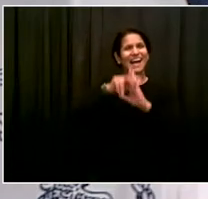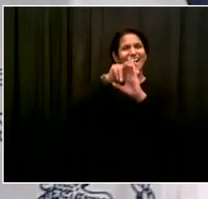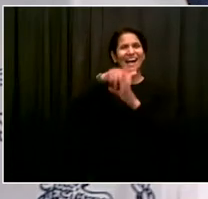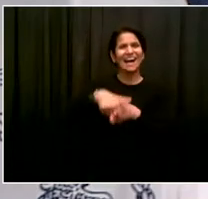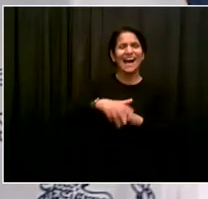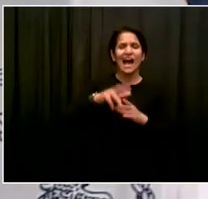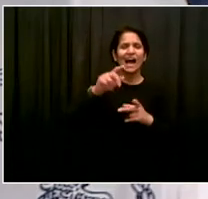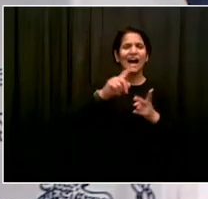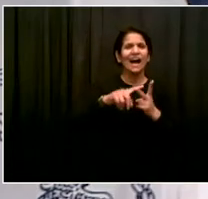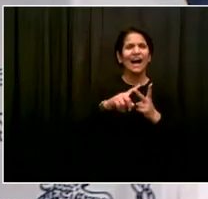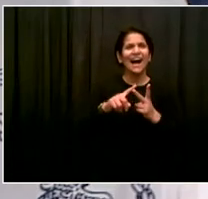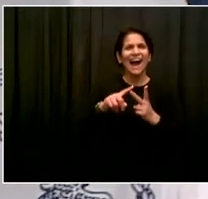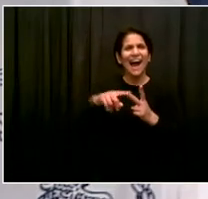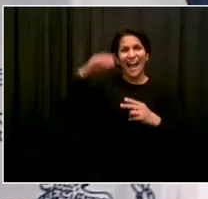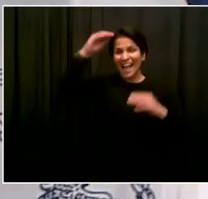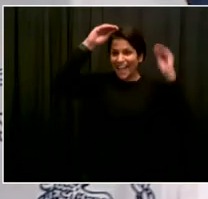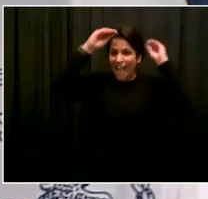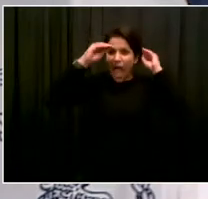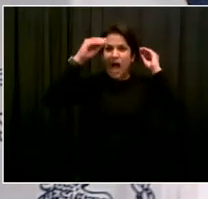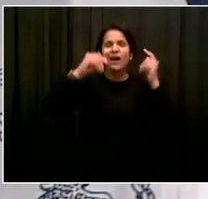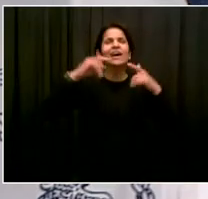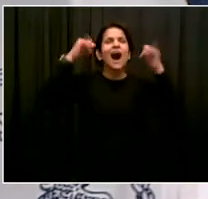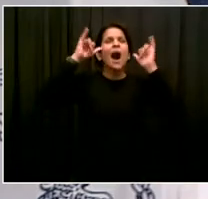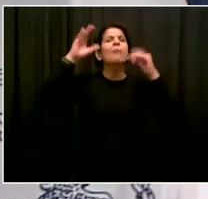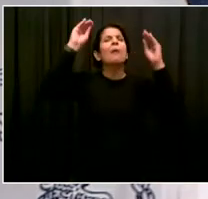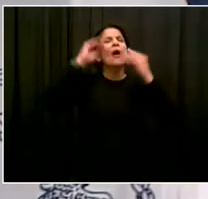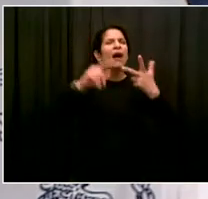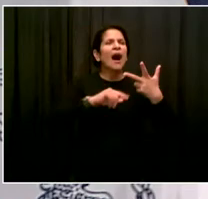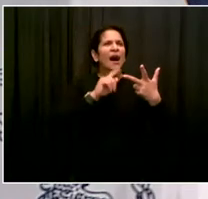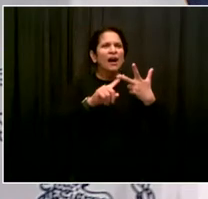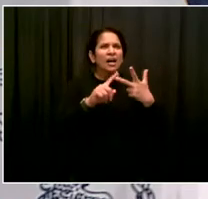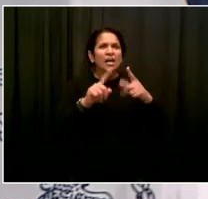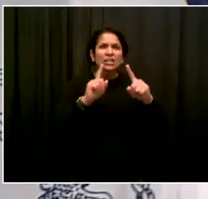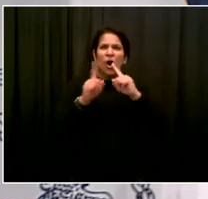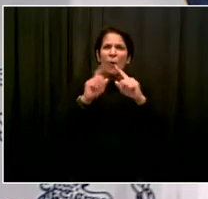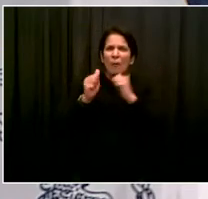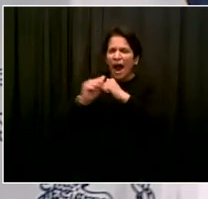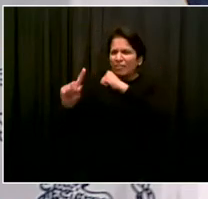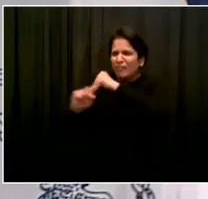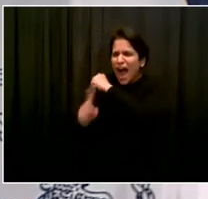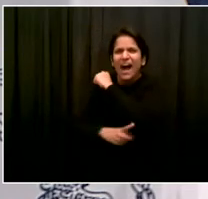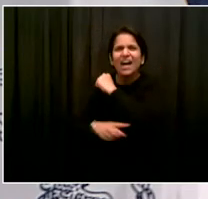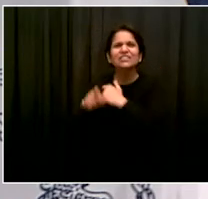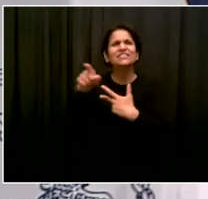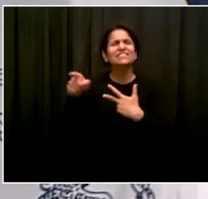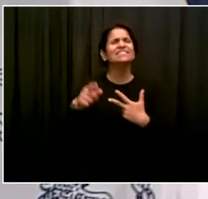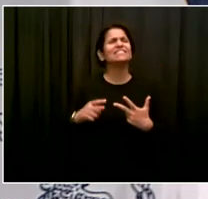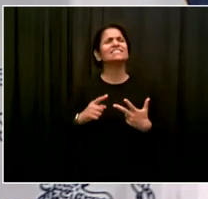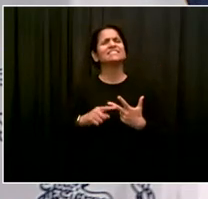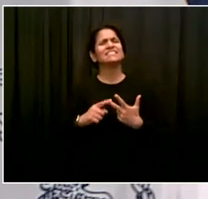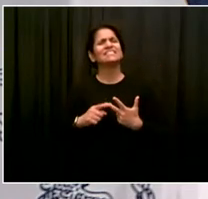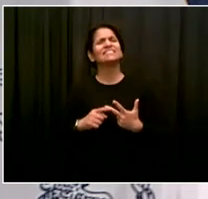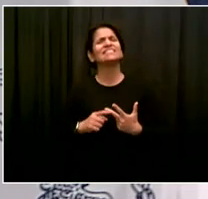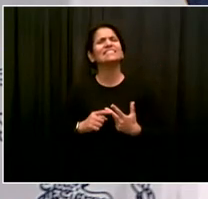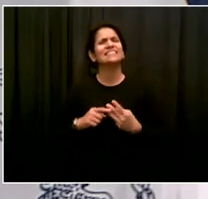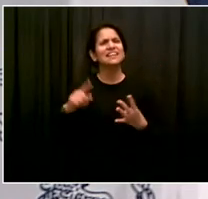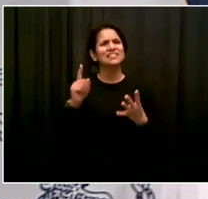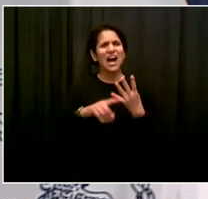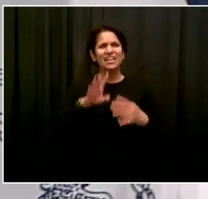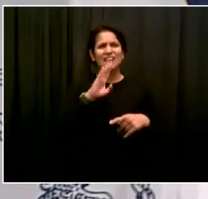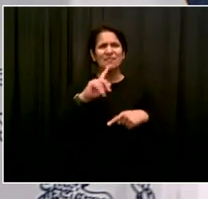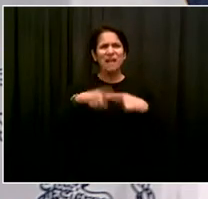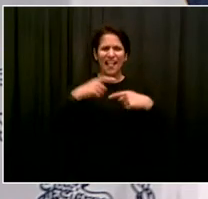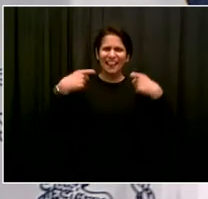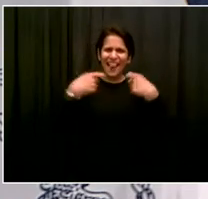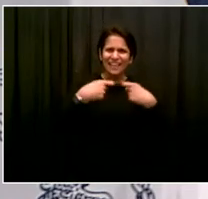Talk about the electric slide. I'm wondering, what has changed your mood? Is it the